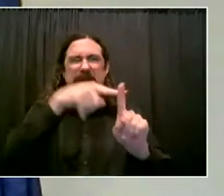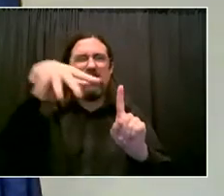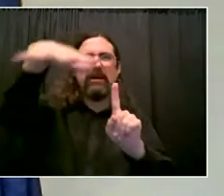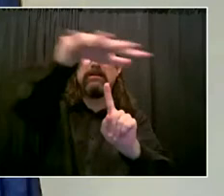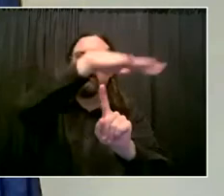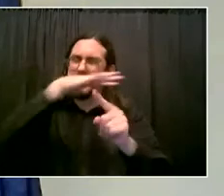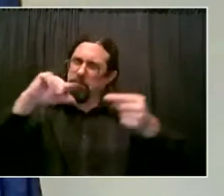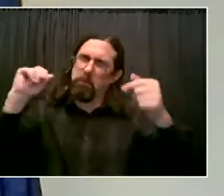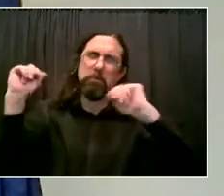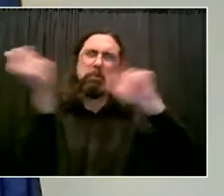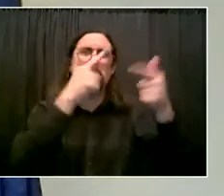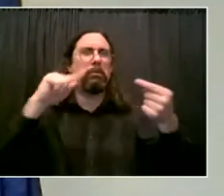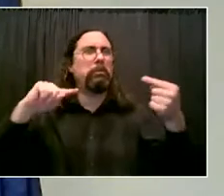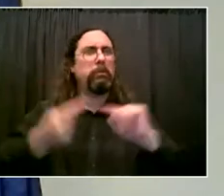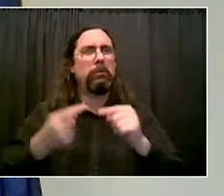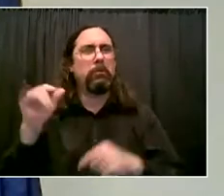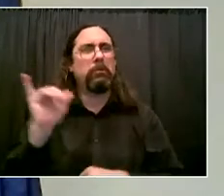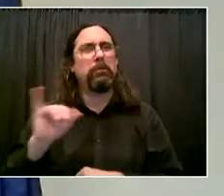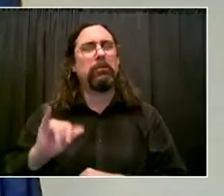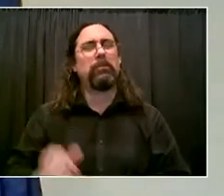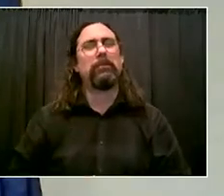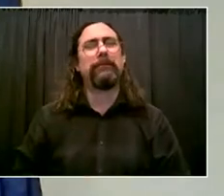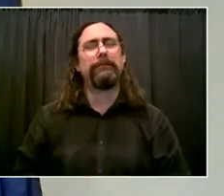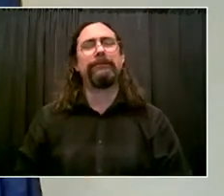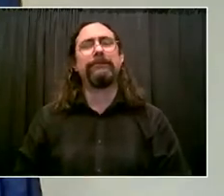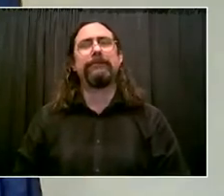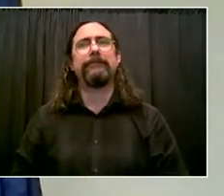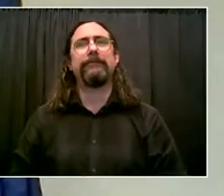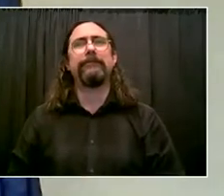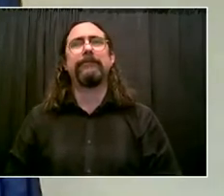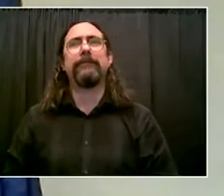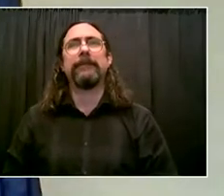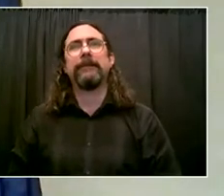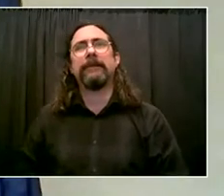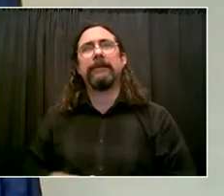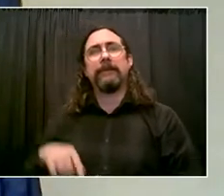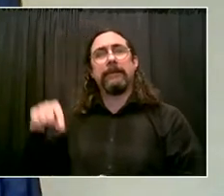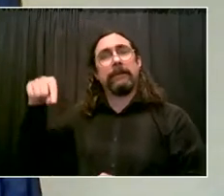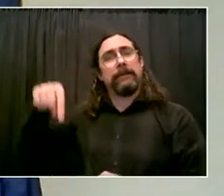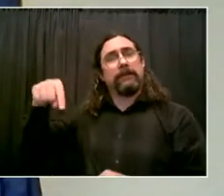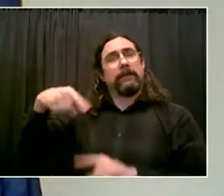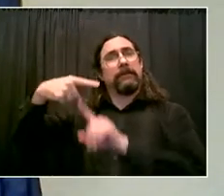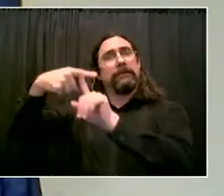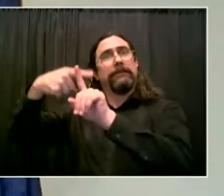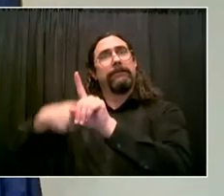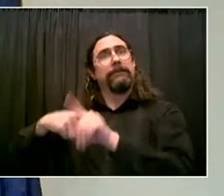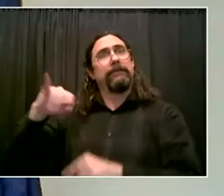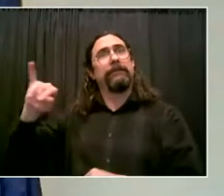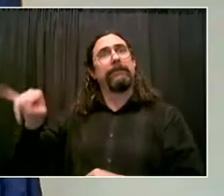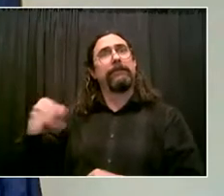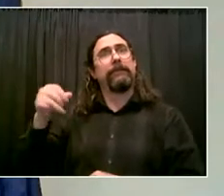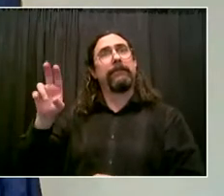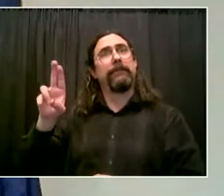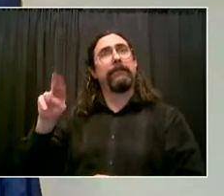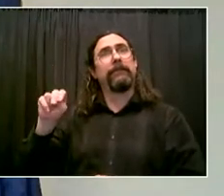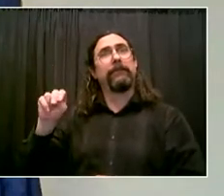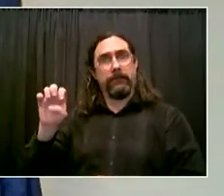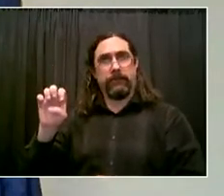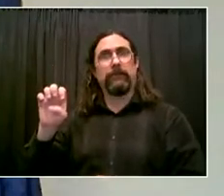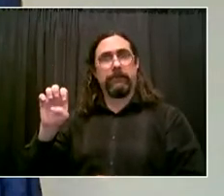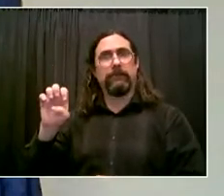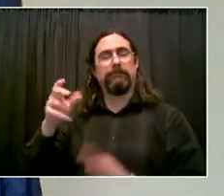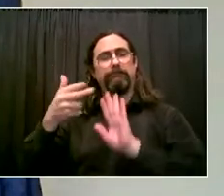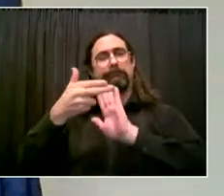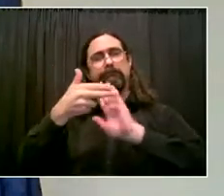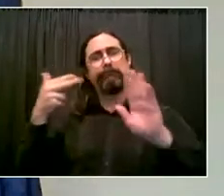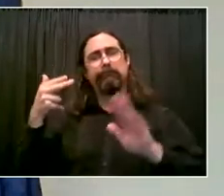June is. And we are very aware of the gun violence because of situations like we just saw in Queens, like we saw